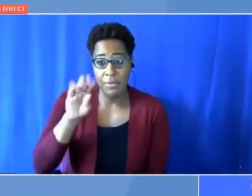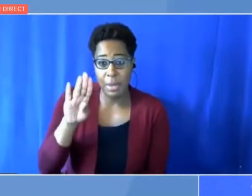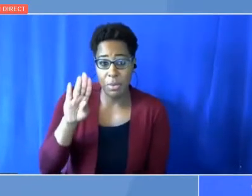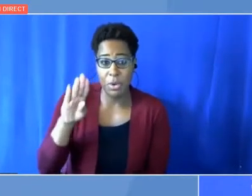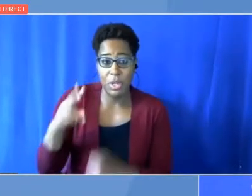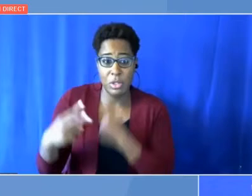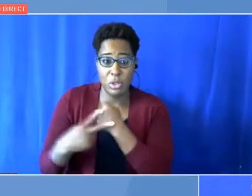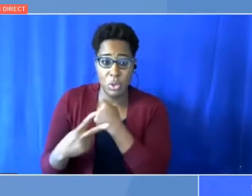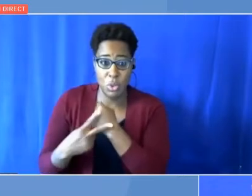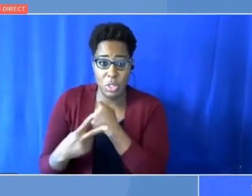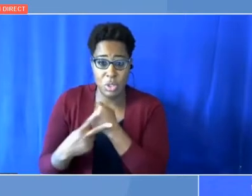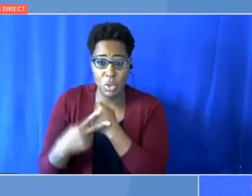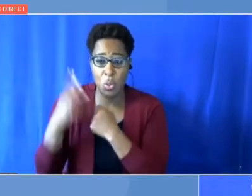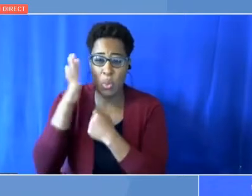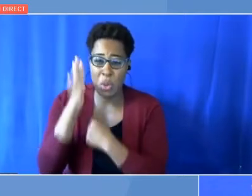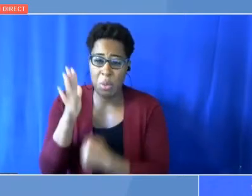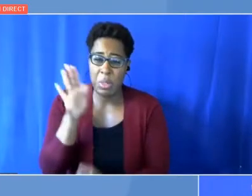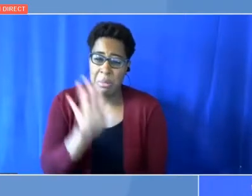25%.